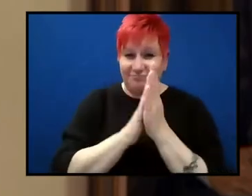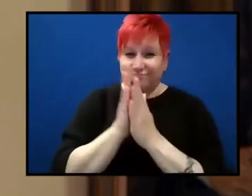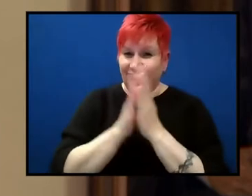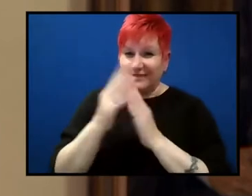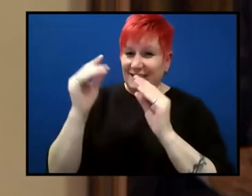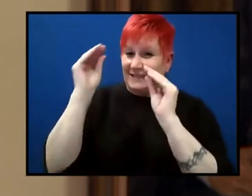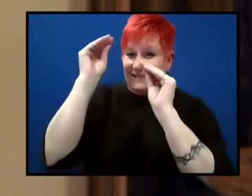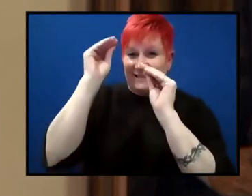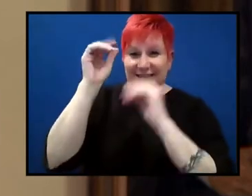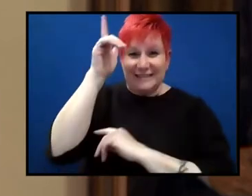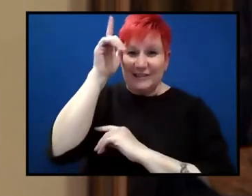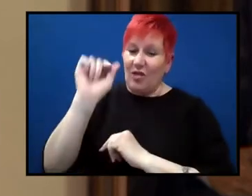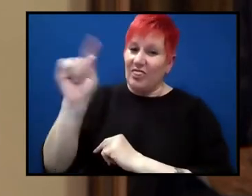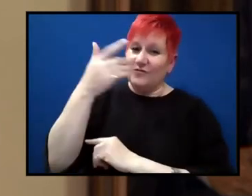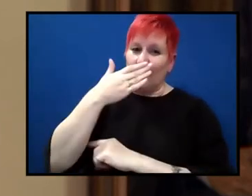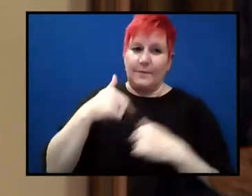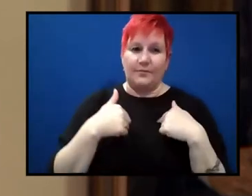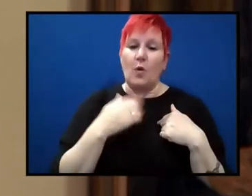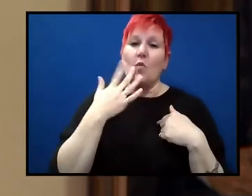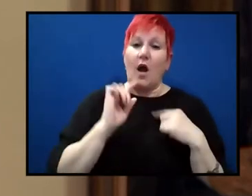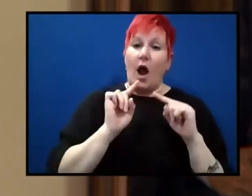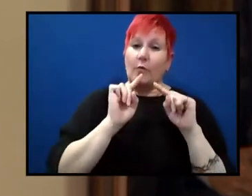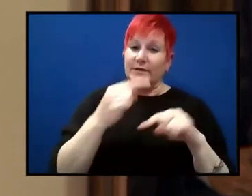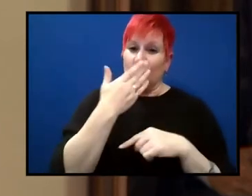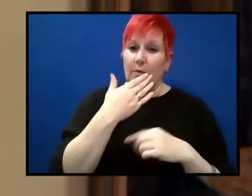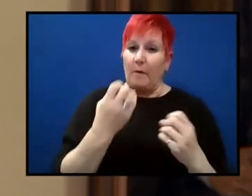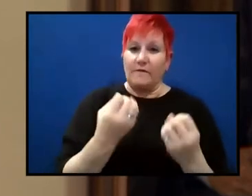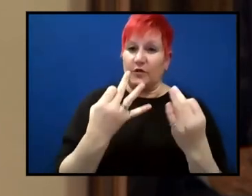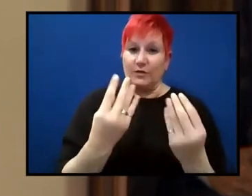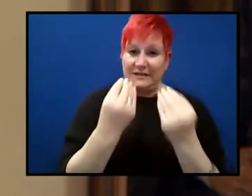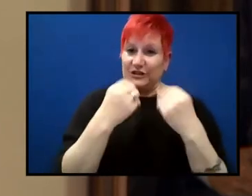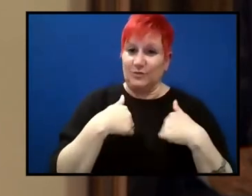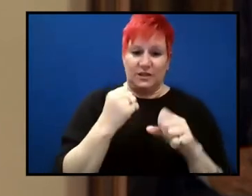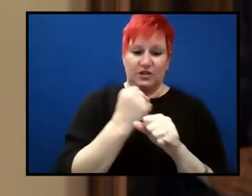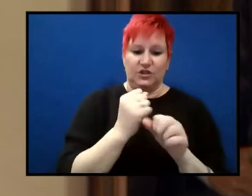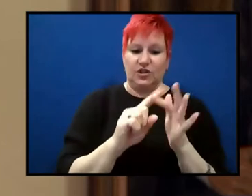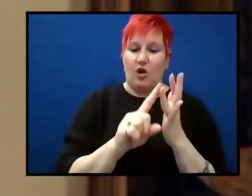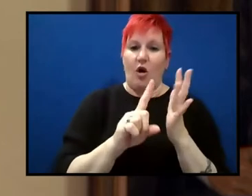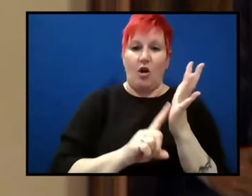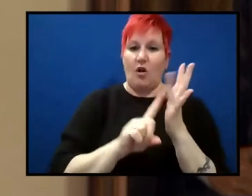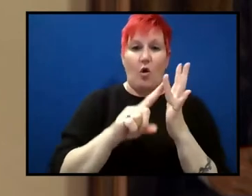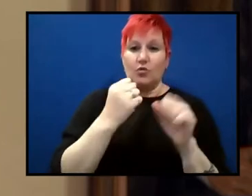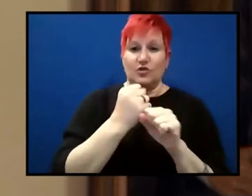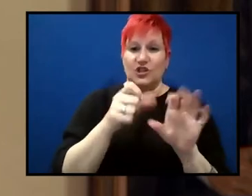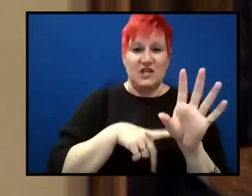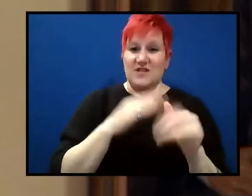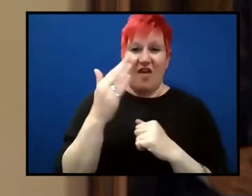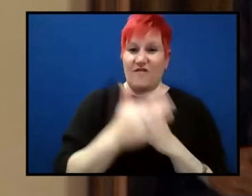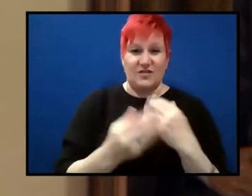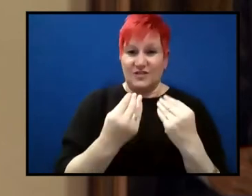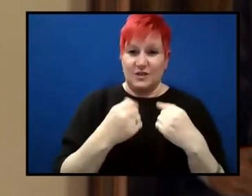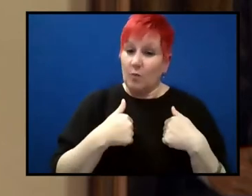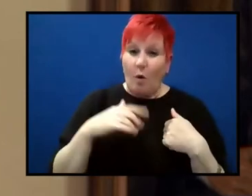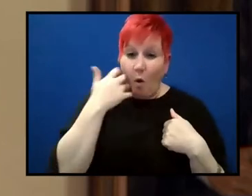through my school, uh, there was no geology taught. I'd always wanted to do geology right from the time I was a kid. Um,